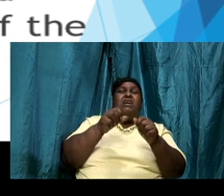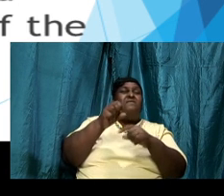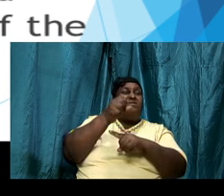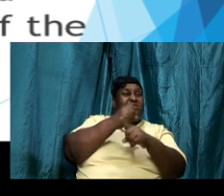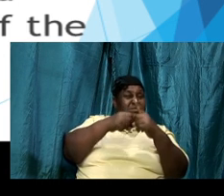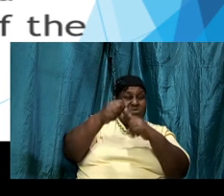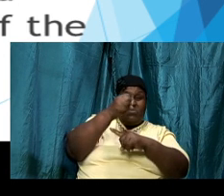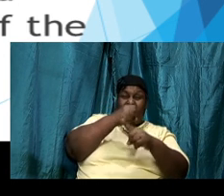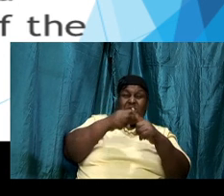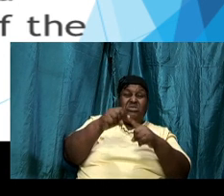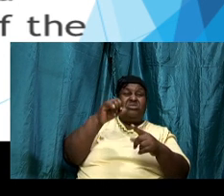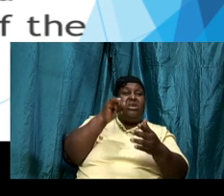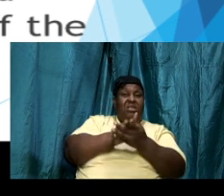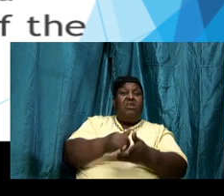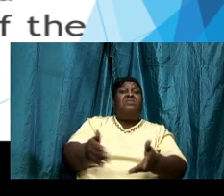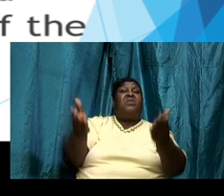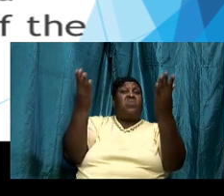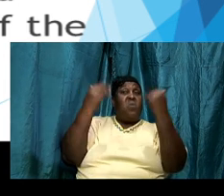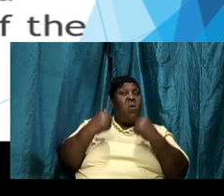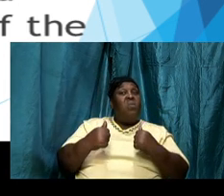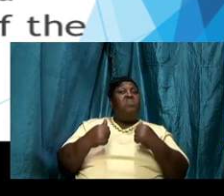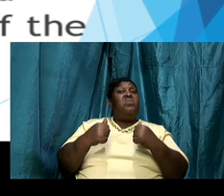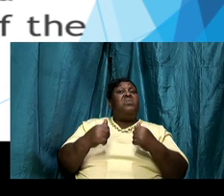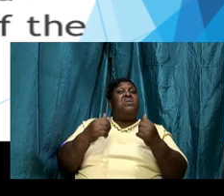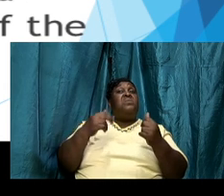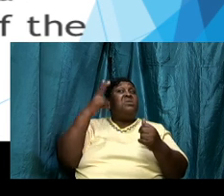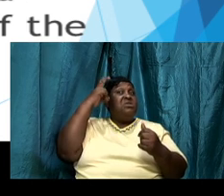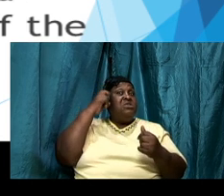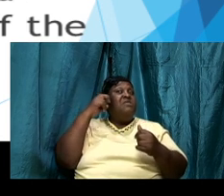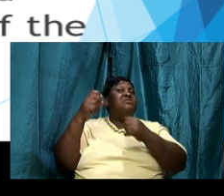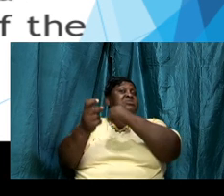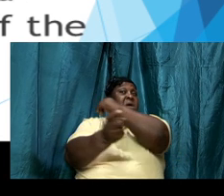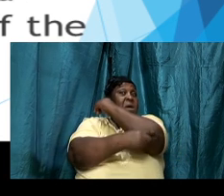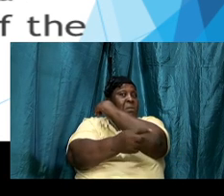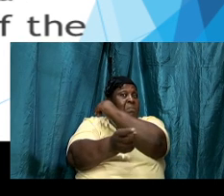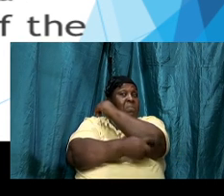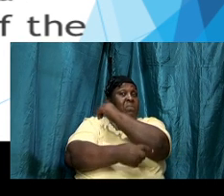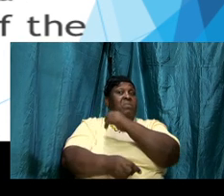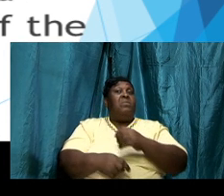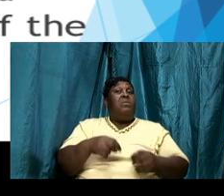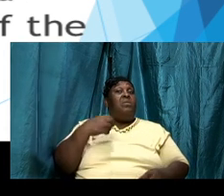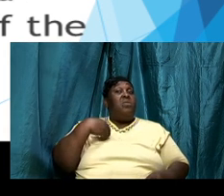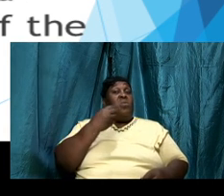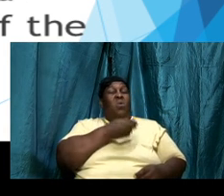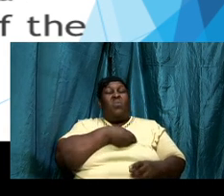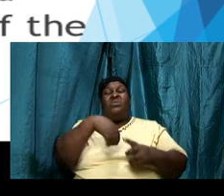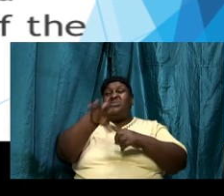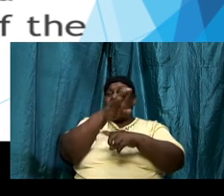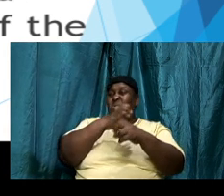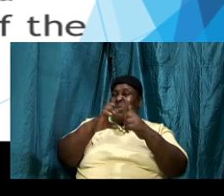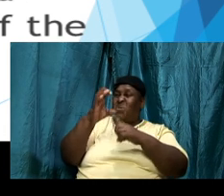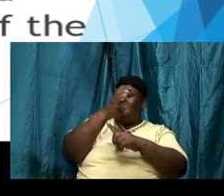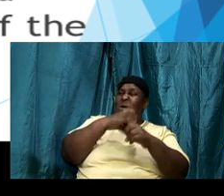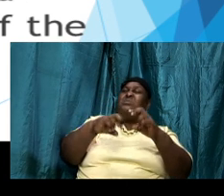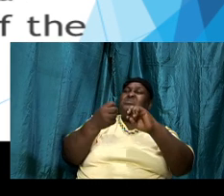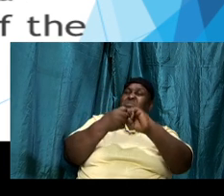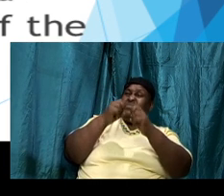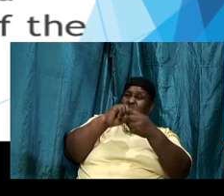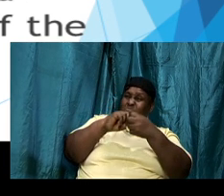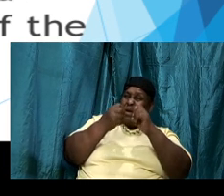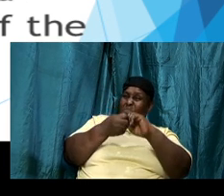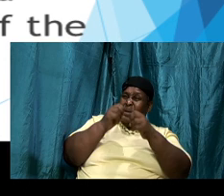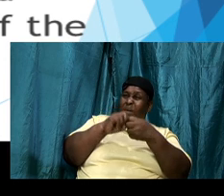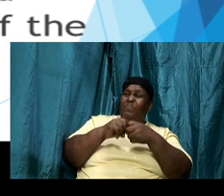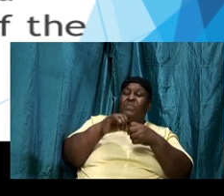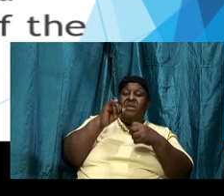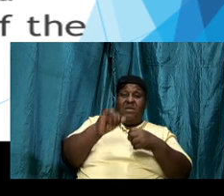confronted him in terms of his temptation for us it's not just temptation but our circumstances our situations the